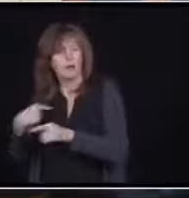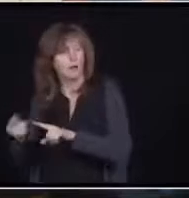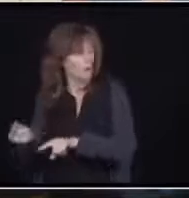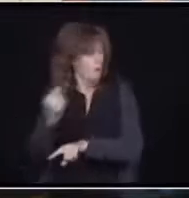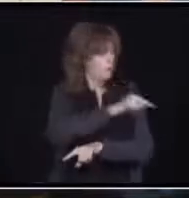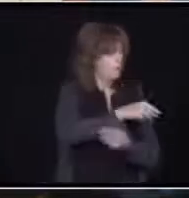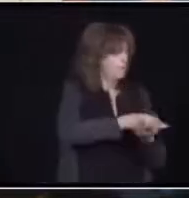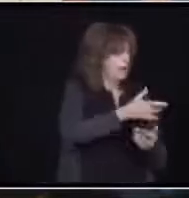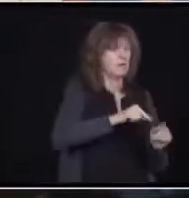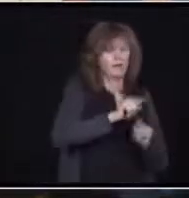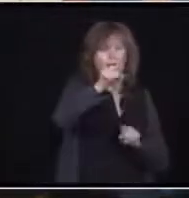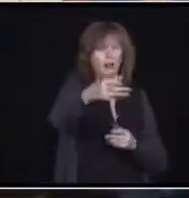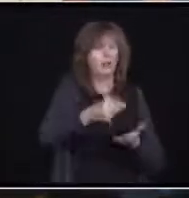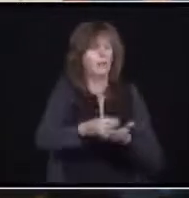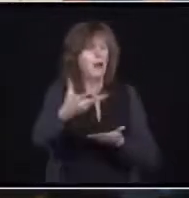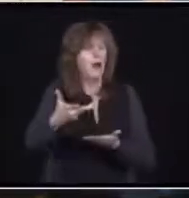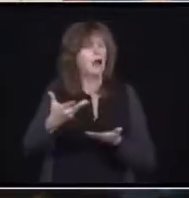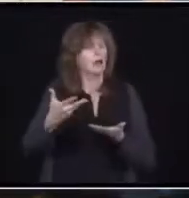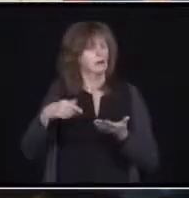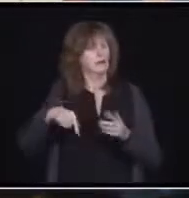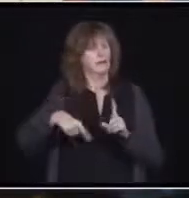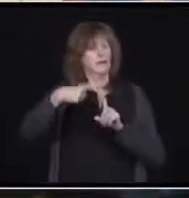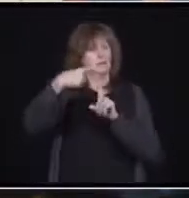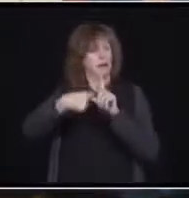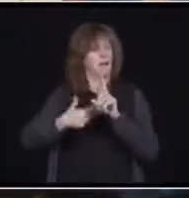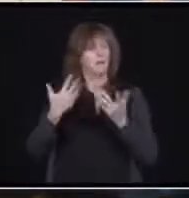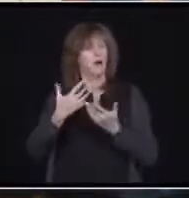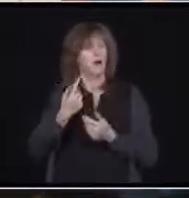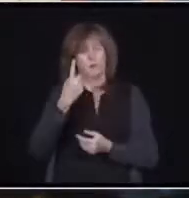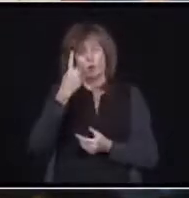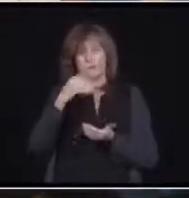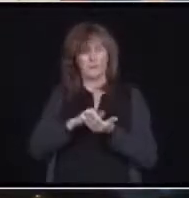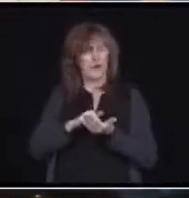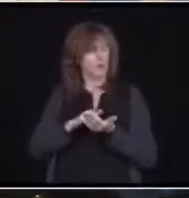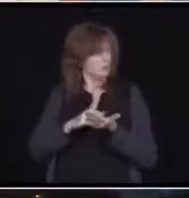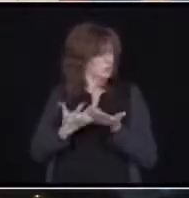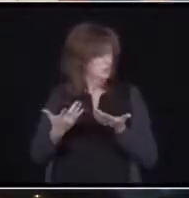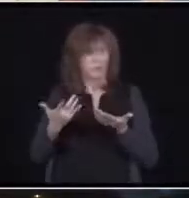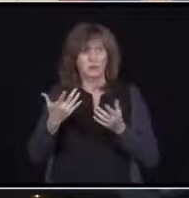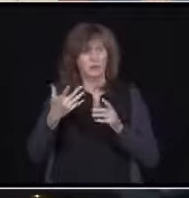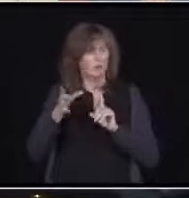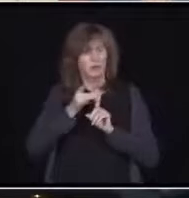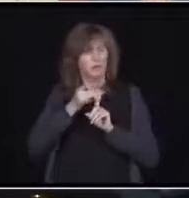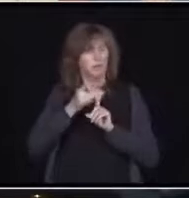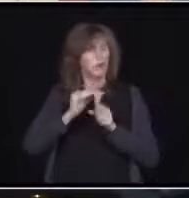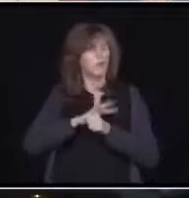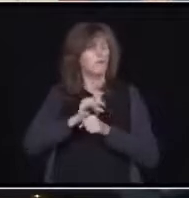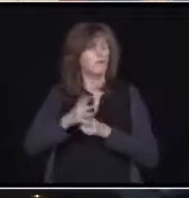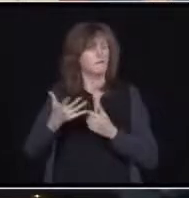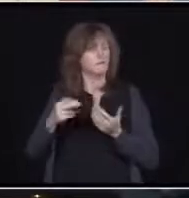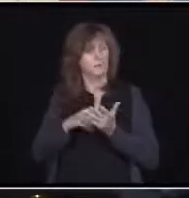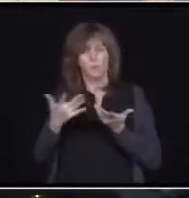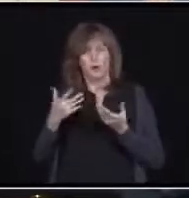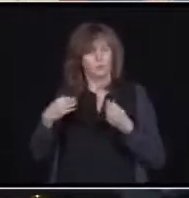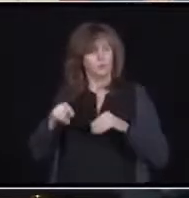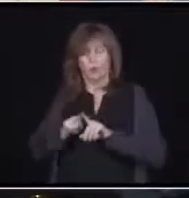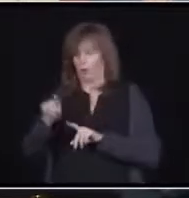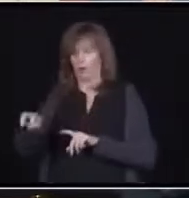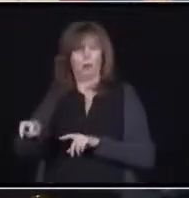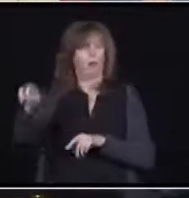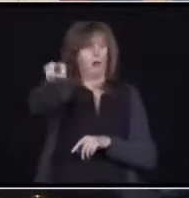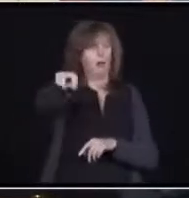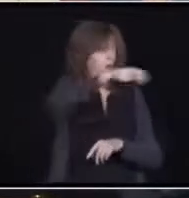a day by the middle of the month, having people chase these deals and bounce between multiple stores seems kind of counterproductive.